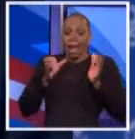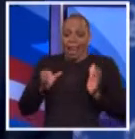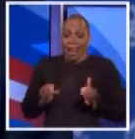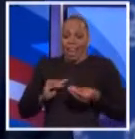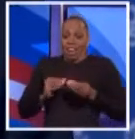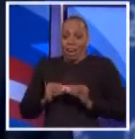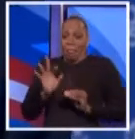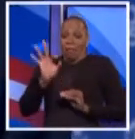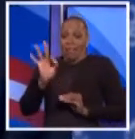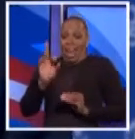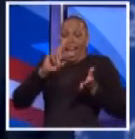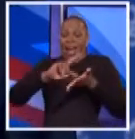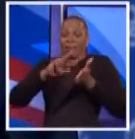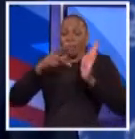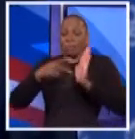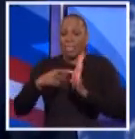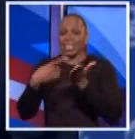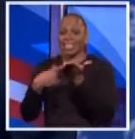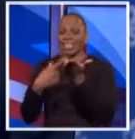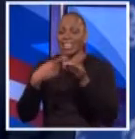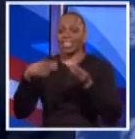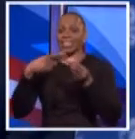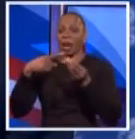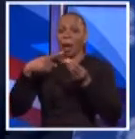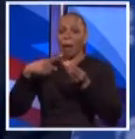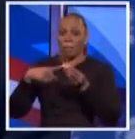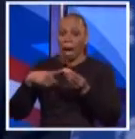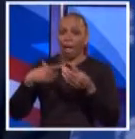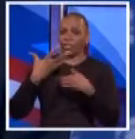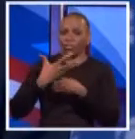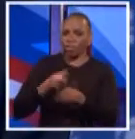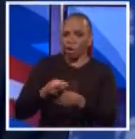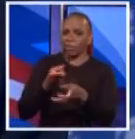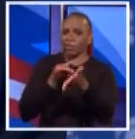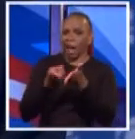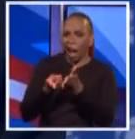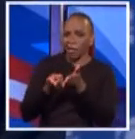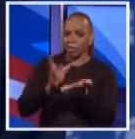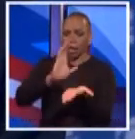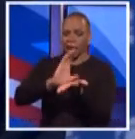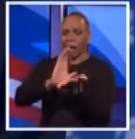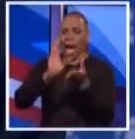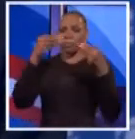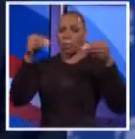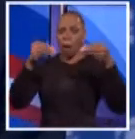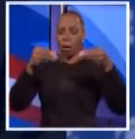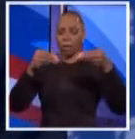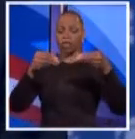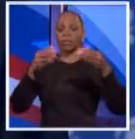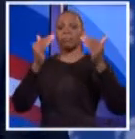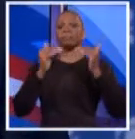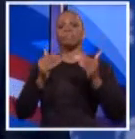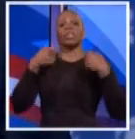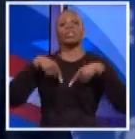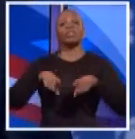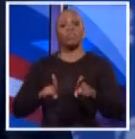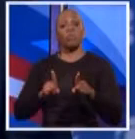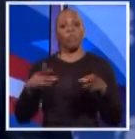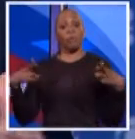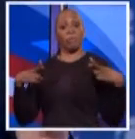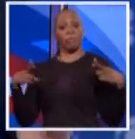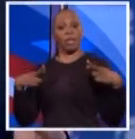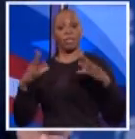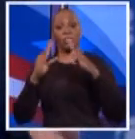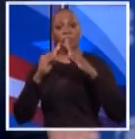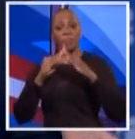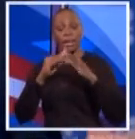speaks to the issue of credibility in the capital markets during the pension meetings. This election is about